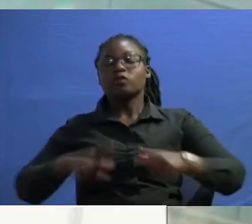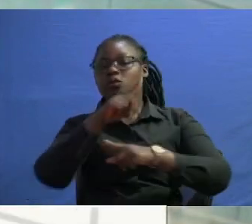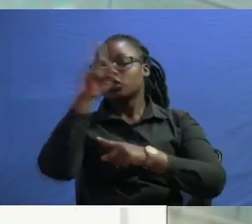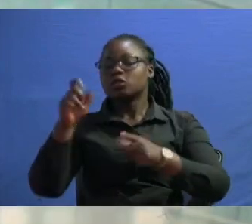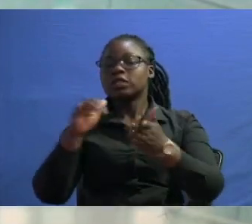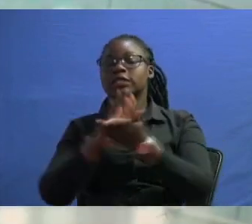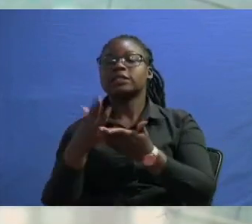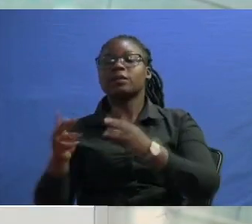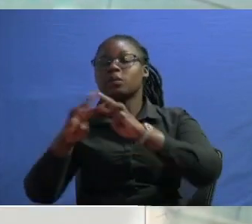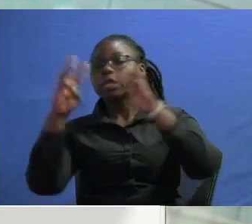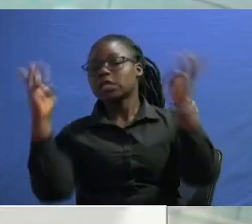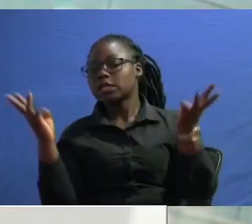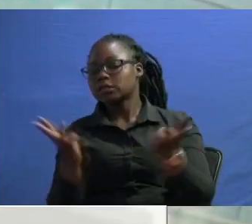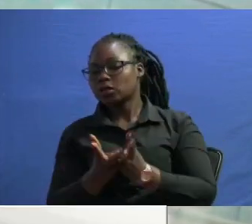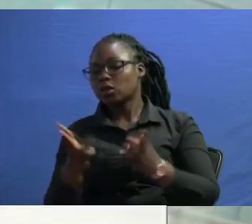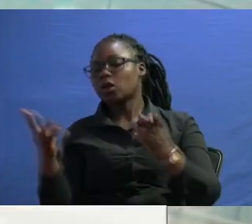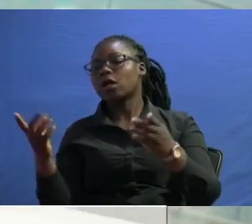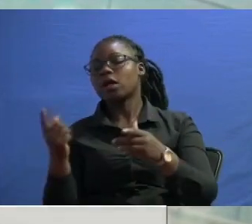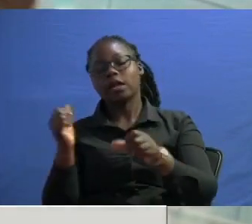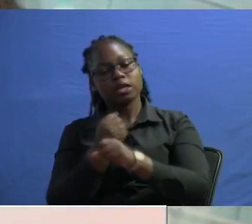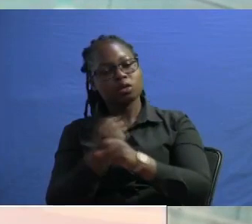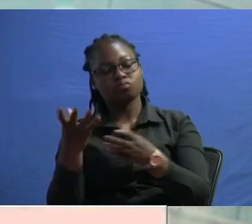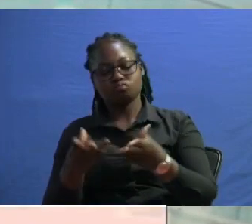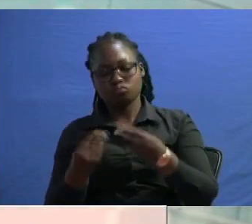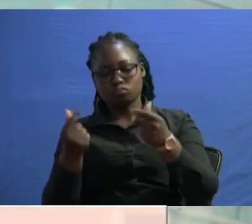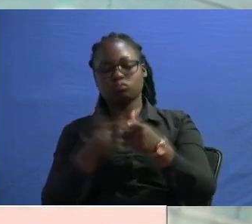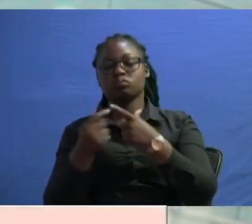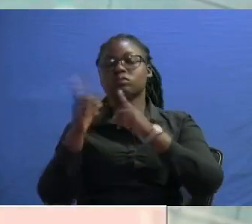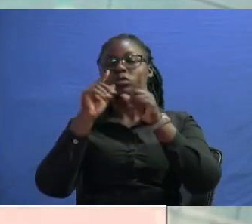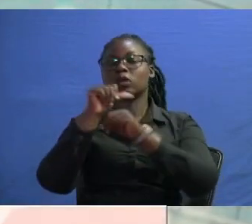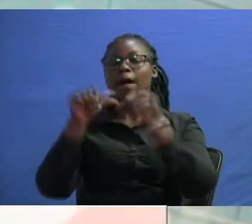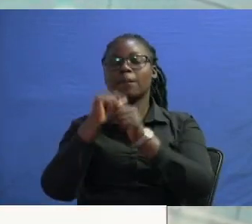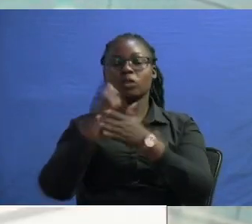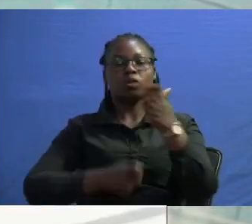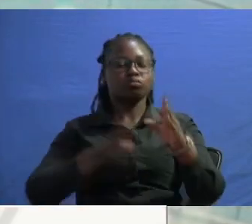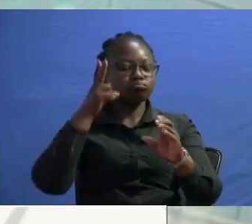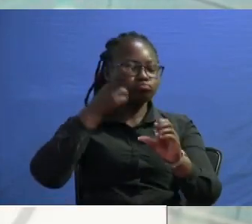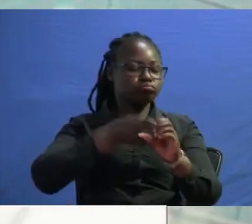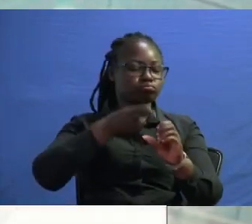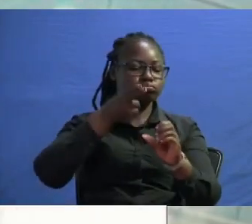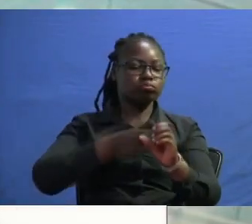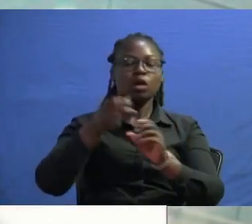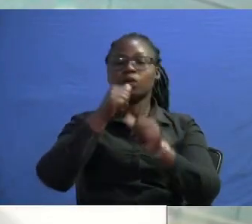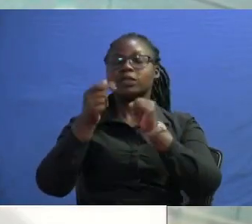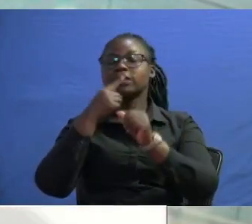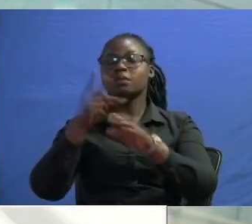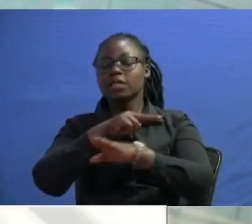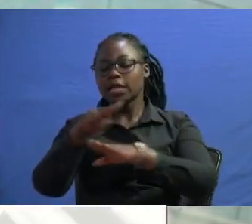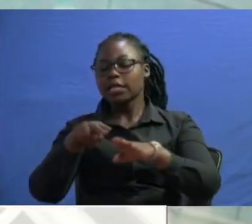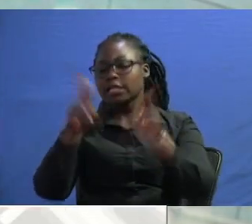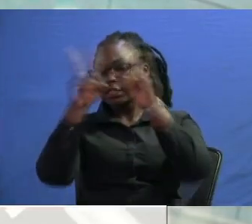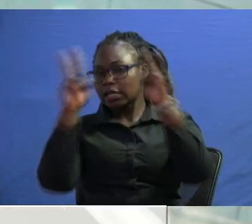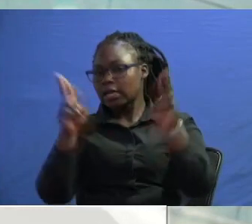and they cannot solve it and it is and then they talked about cost of fuel which they said is also determined by the international parameters